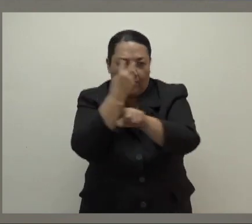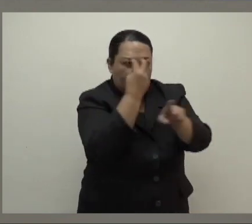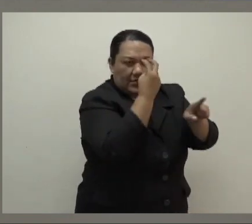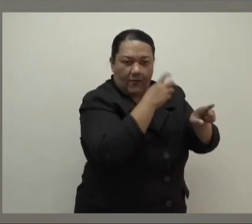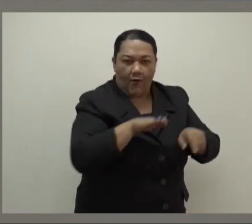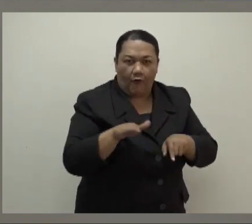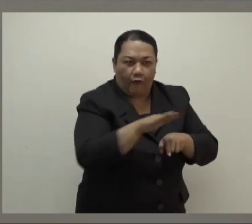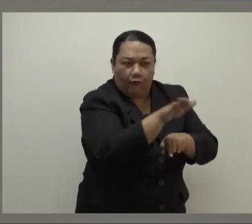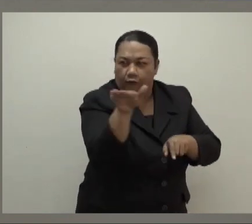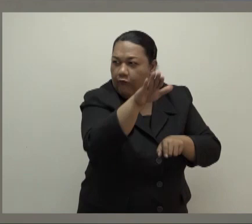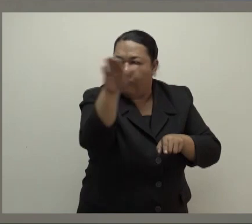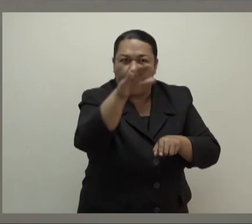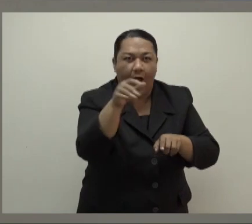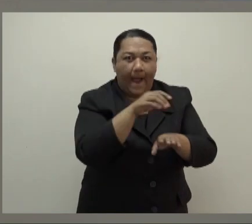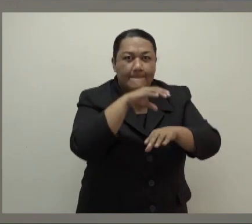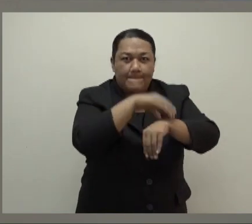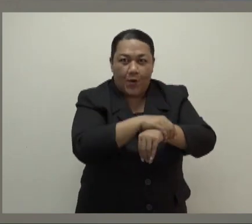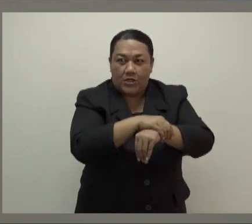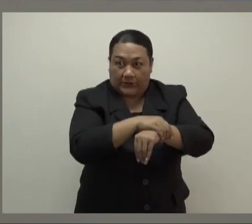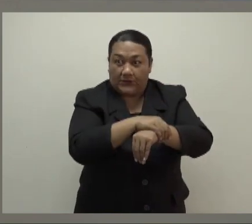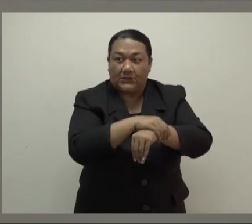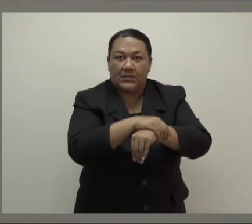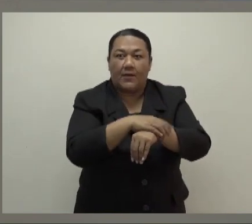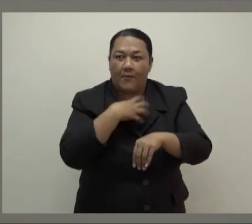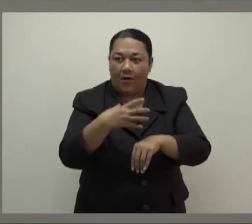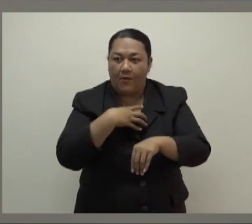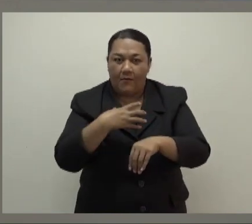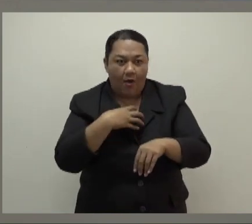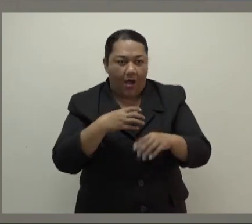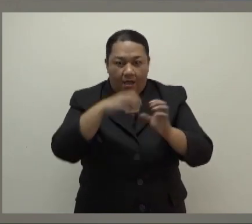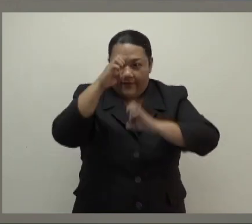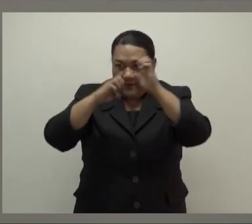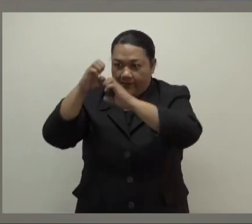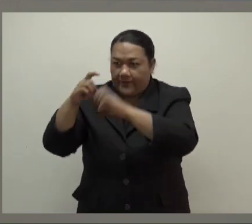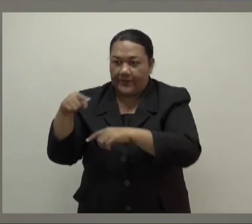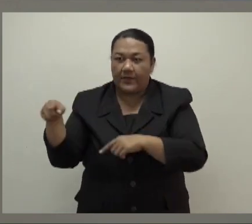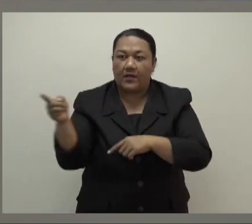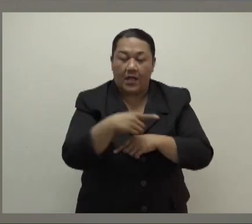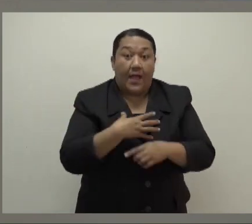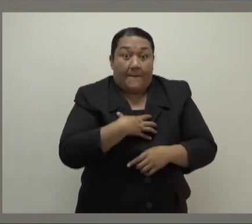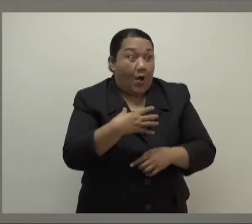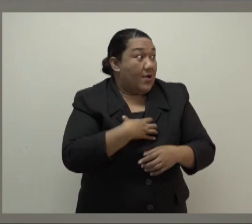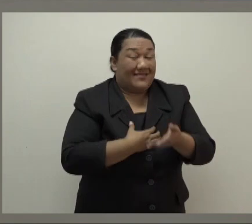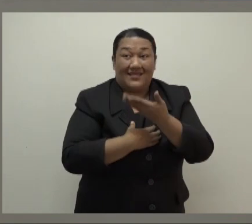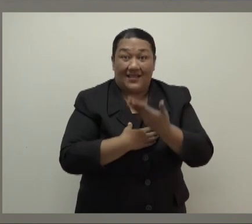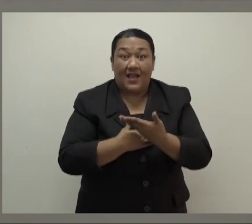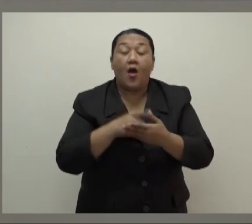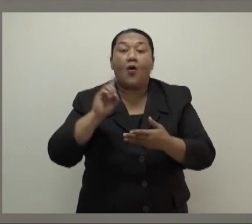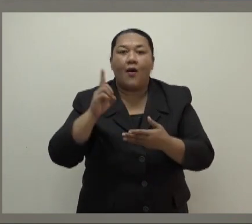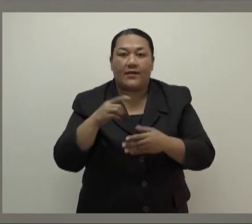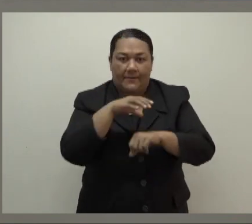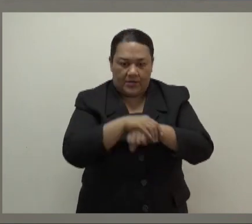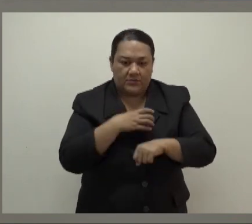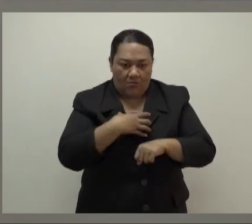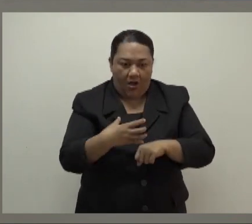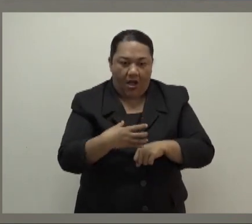will elaborate further on their strategy. Even though the curfew is removed, nightclubs will not be allowed